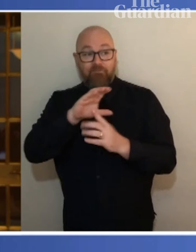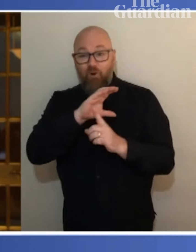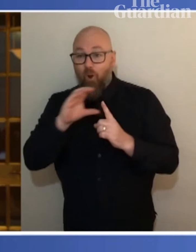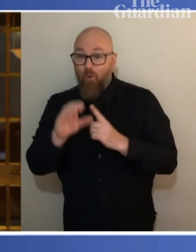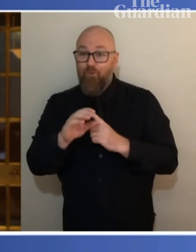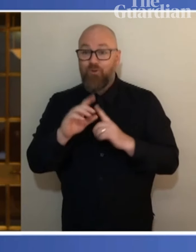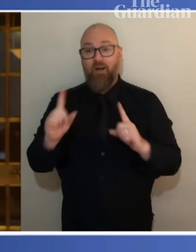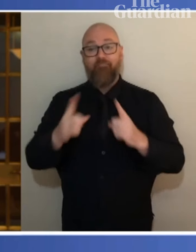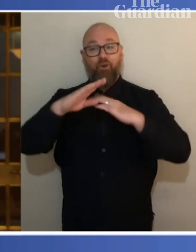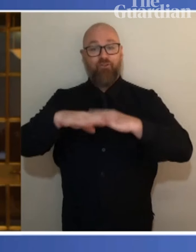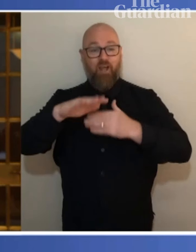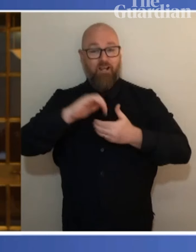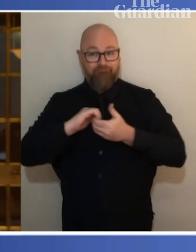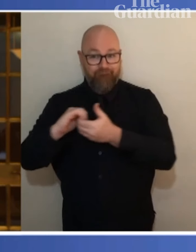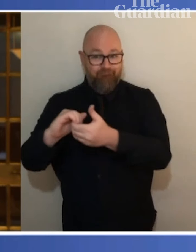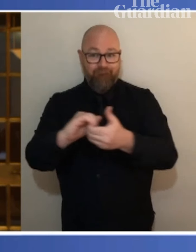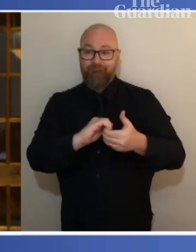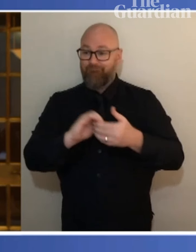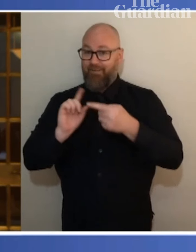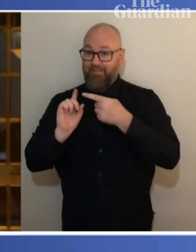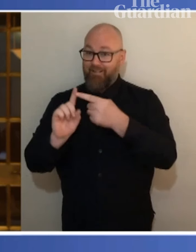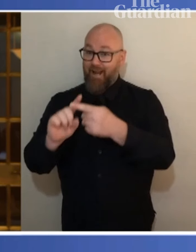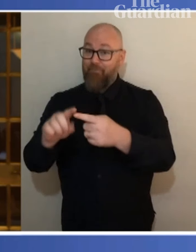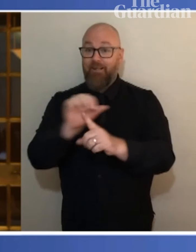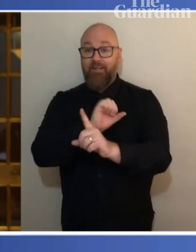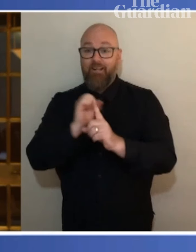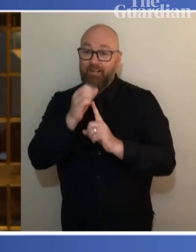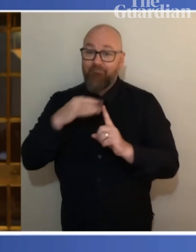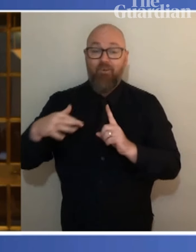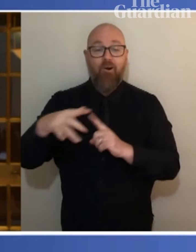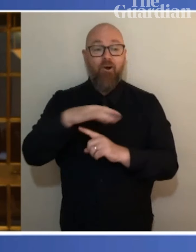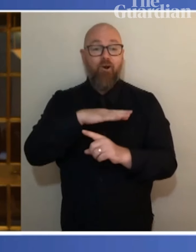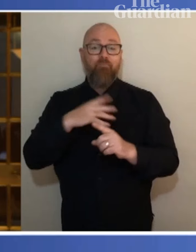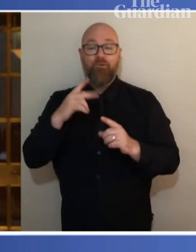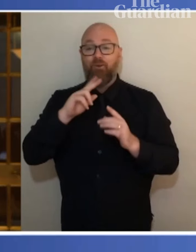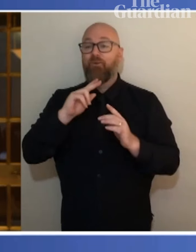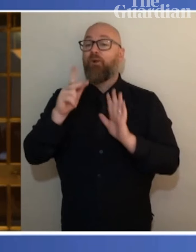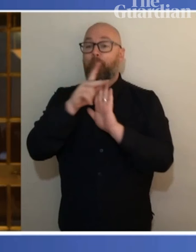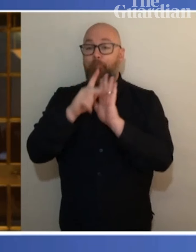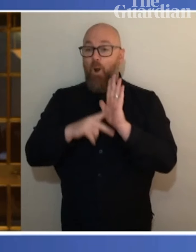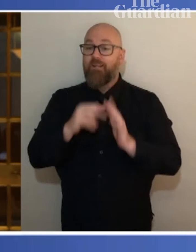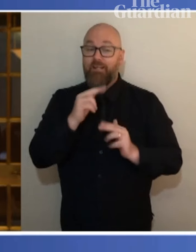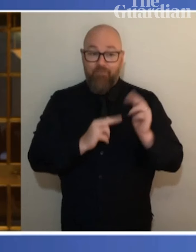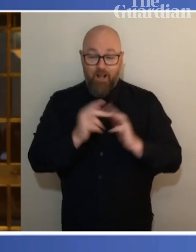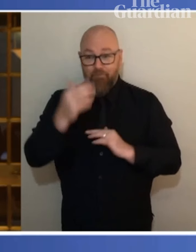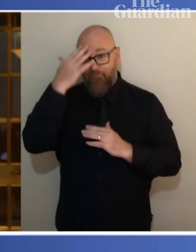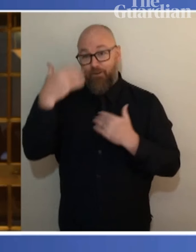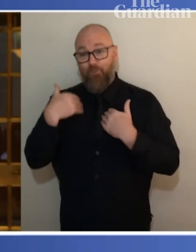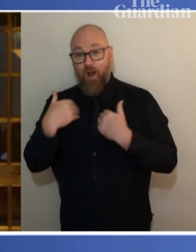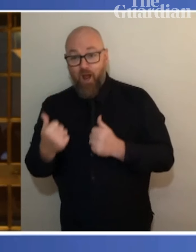sustainability in the environment, policy development, mental health, gender equality and young people.